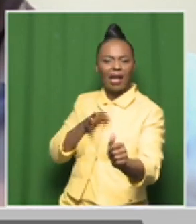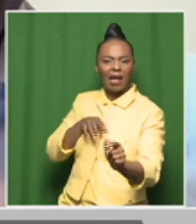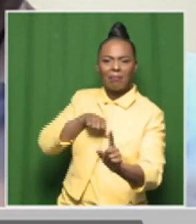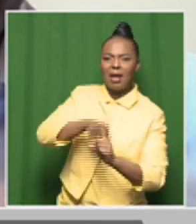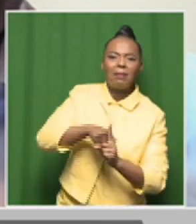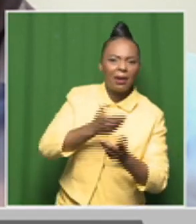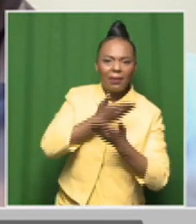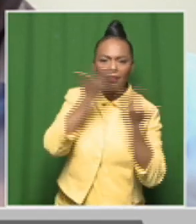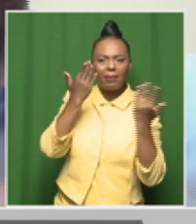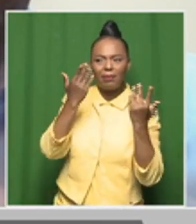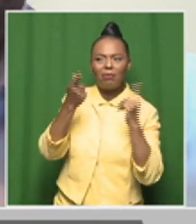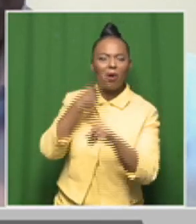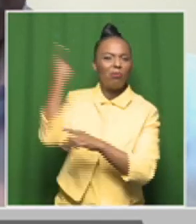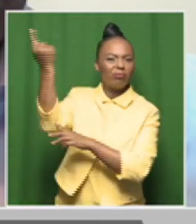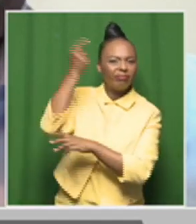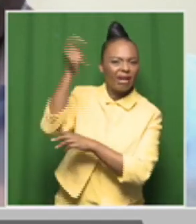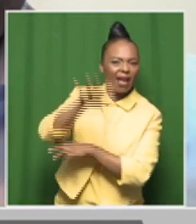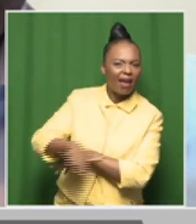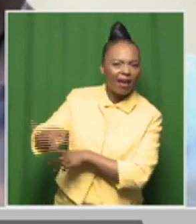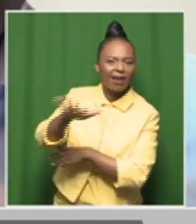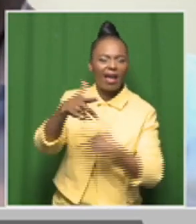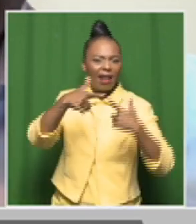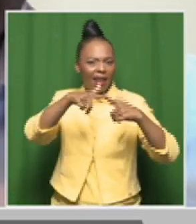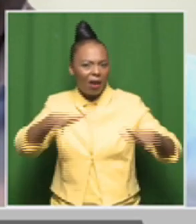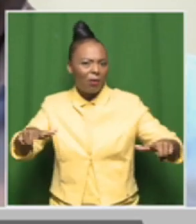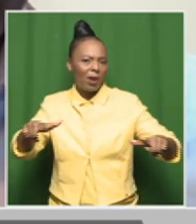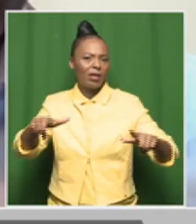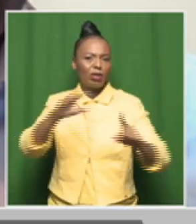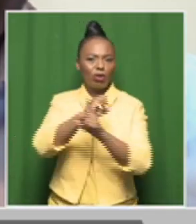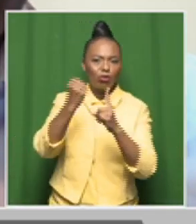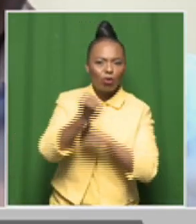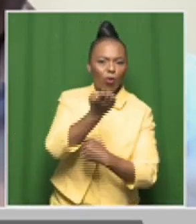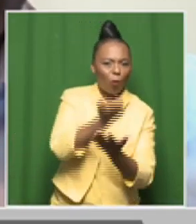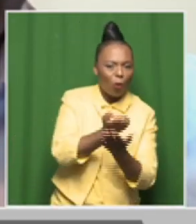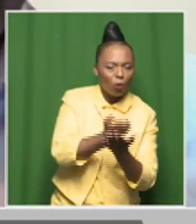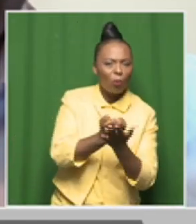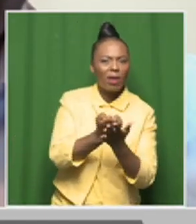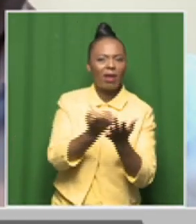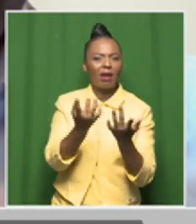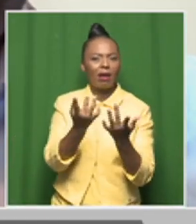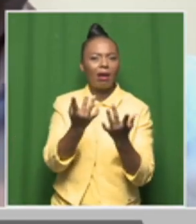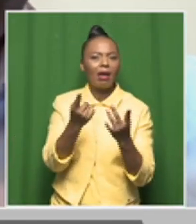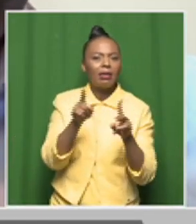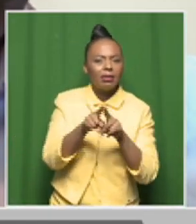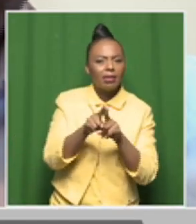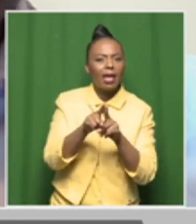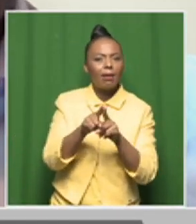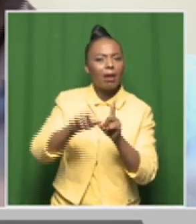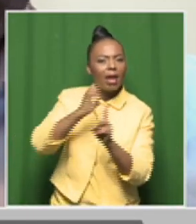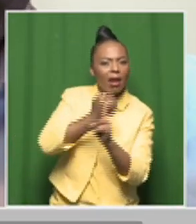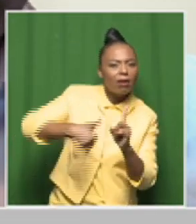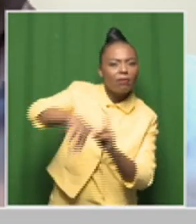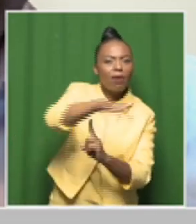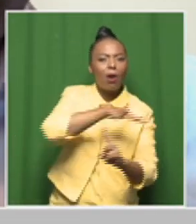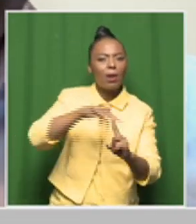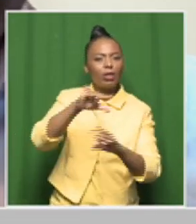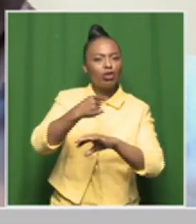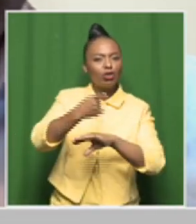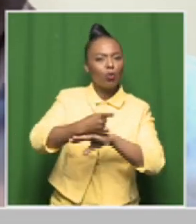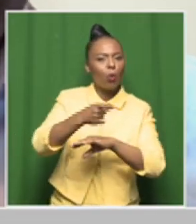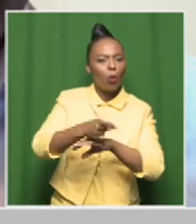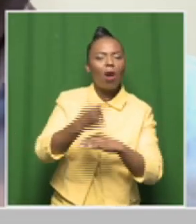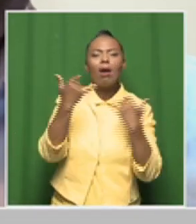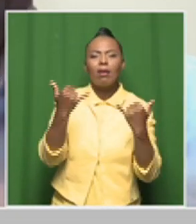areas, language of instruction, socioeconomic status, even the geographic location. What's observed on that front? And because maths